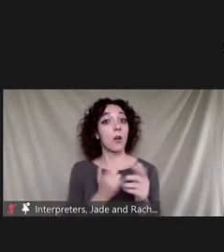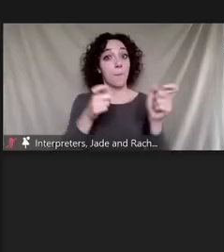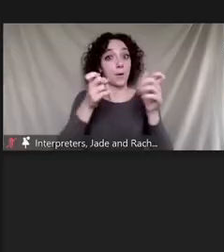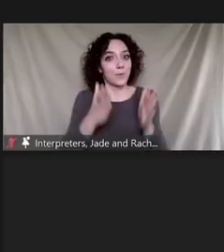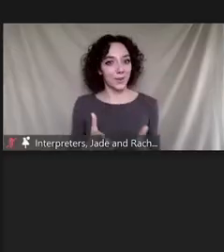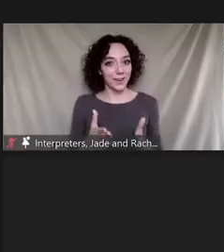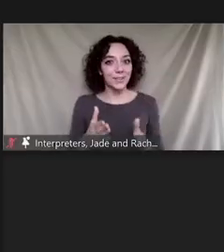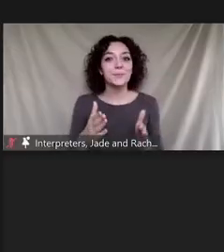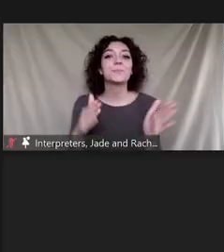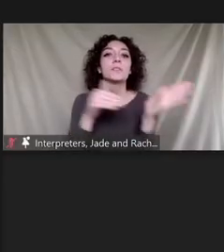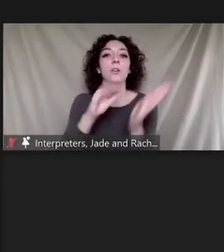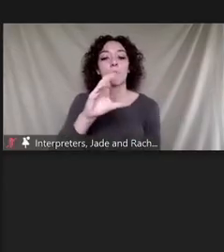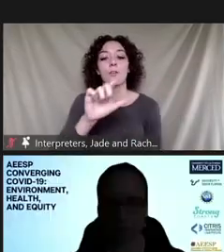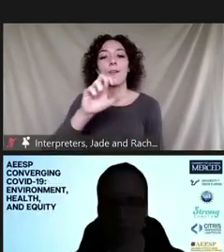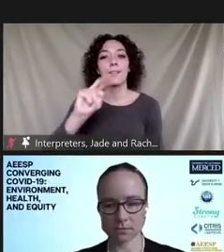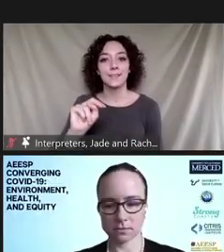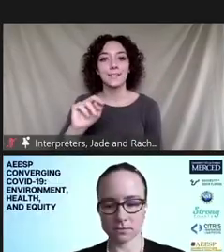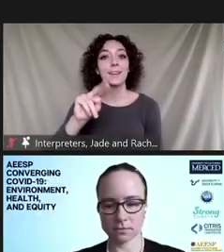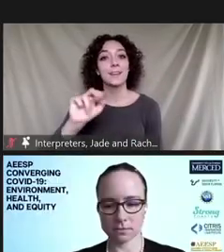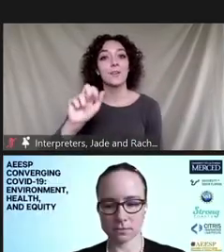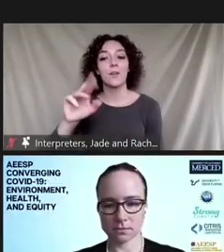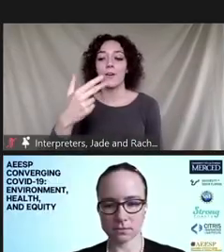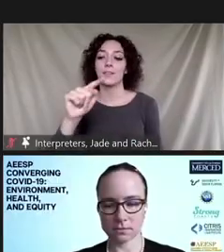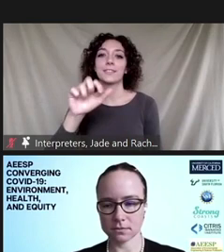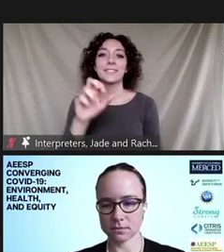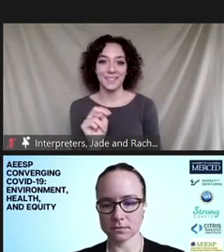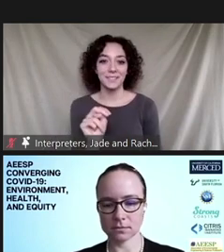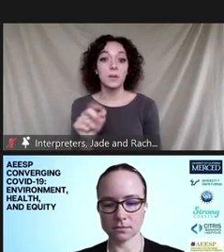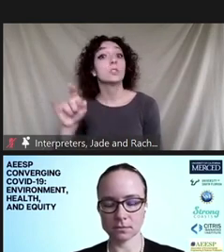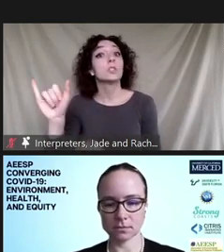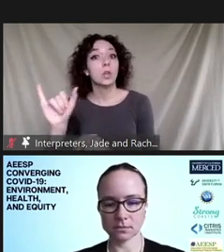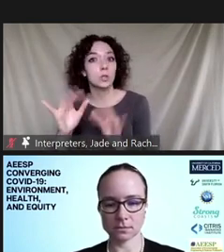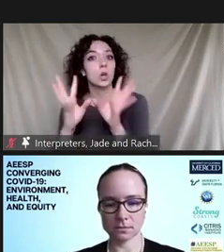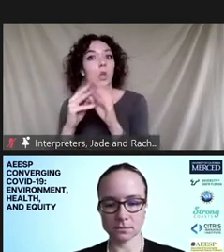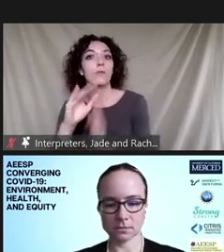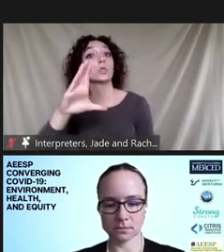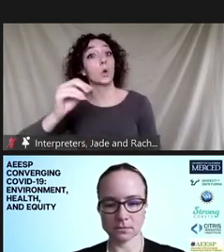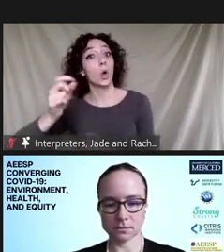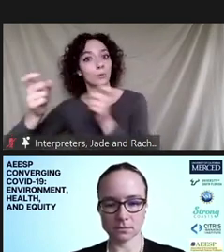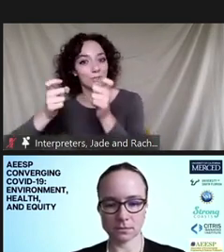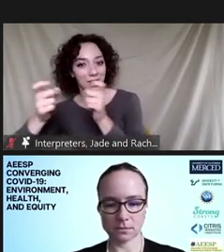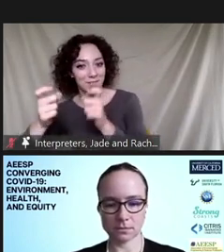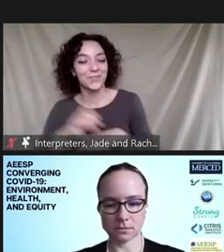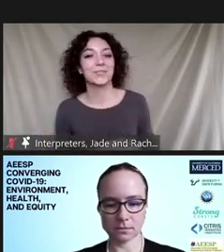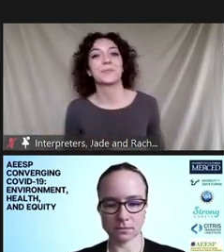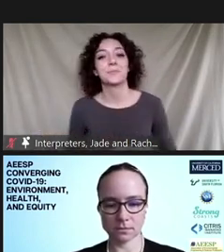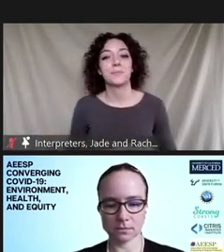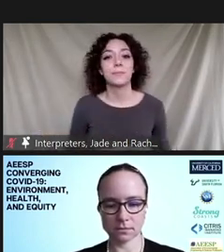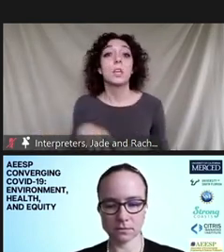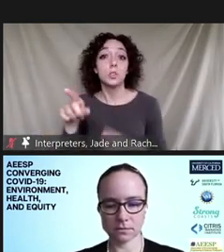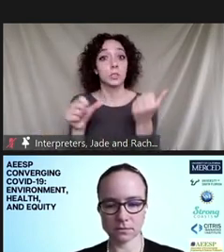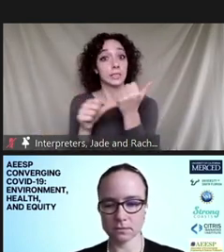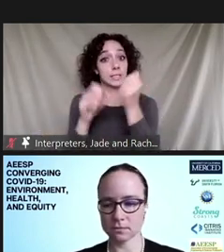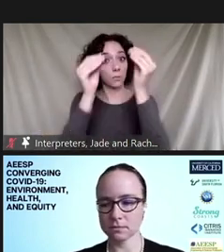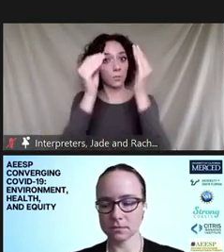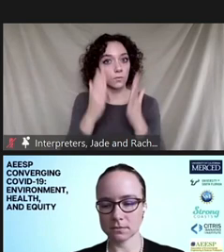dr colleen naughton dr naughton is also the conference co-chair person and co-pi she is an assistant professor